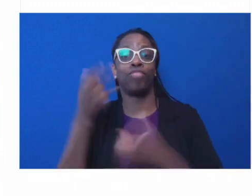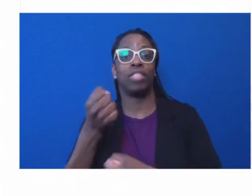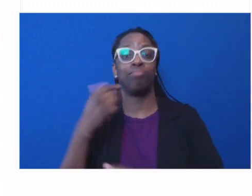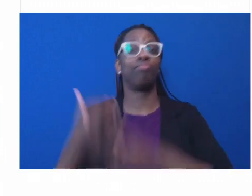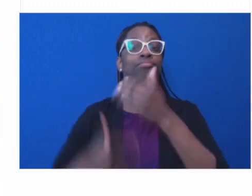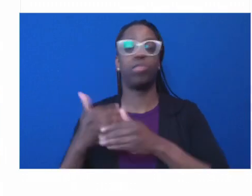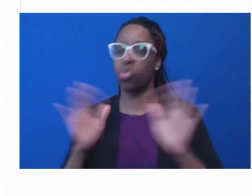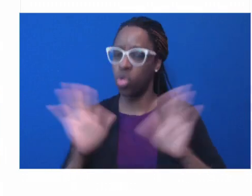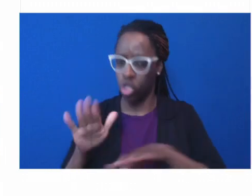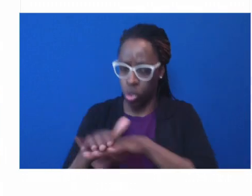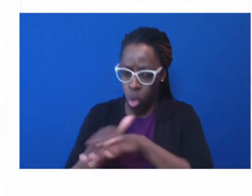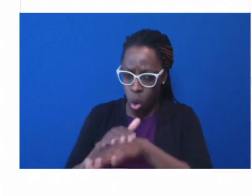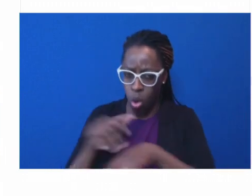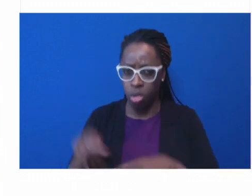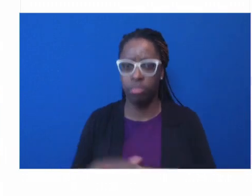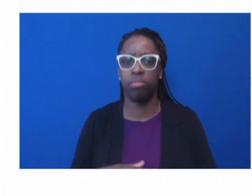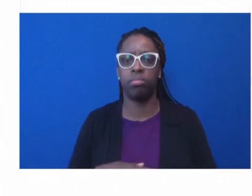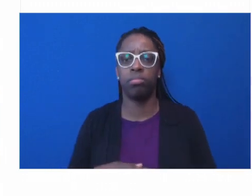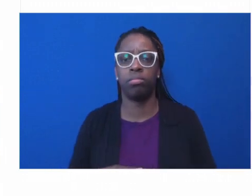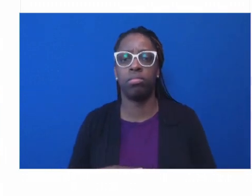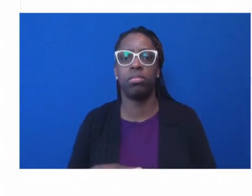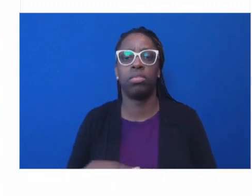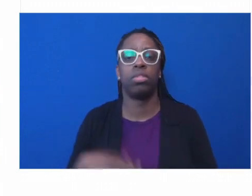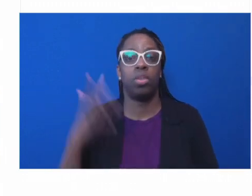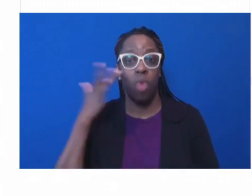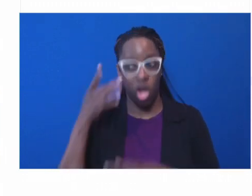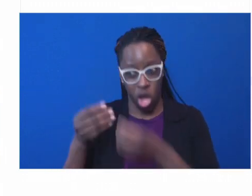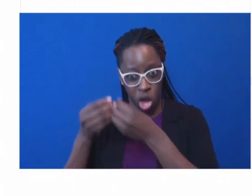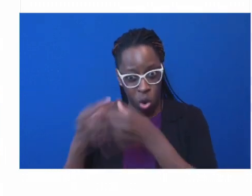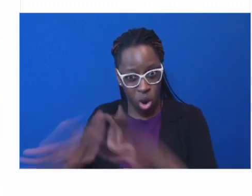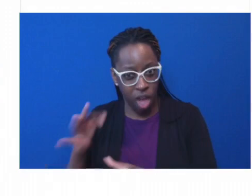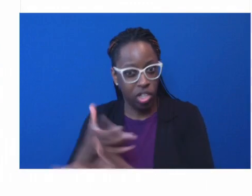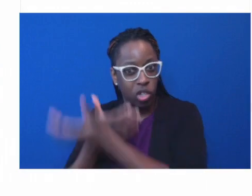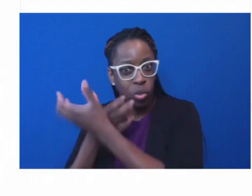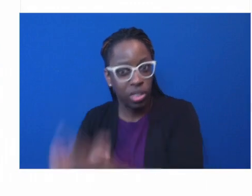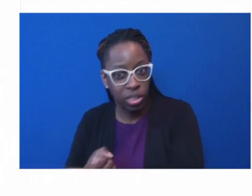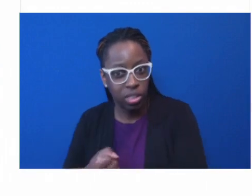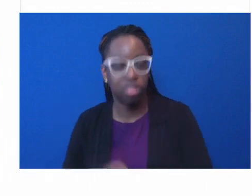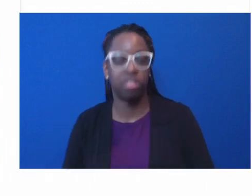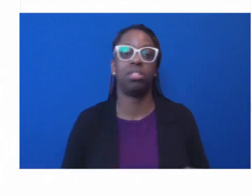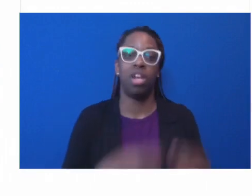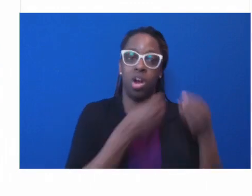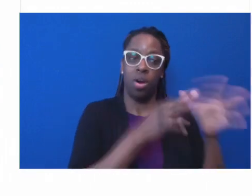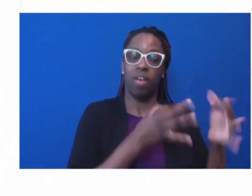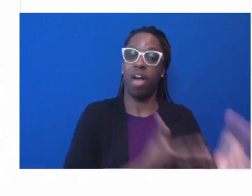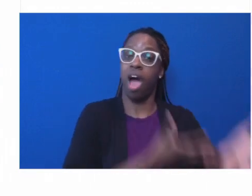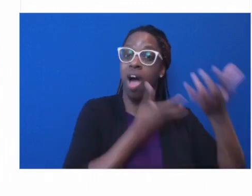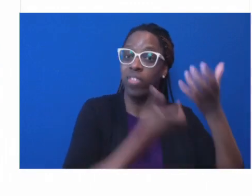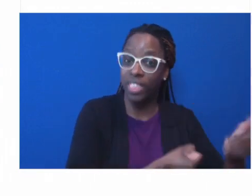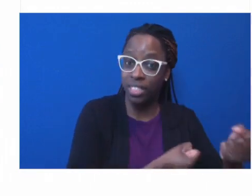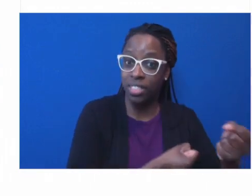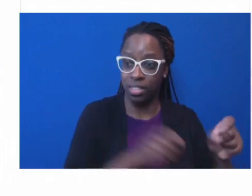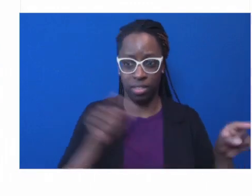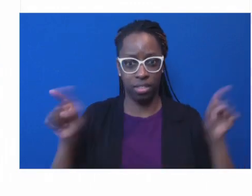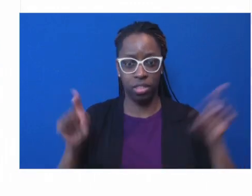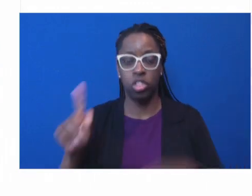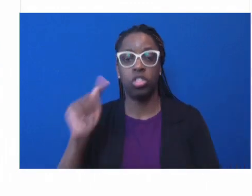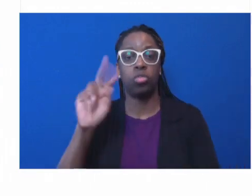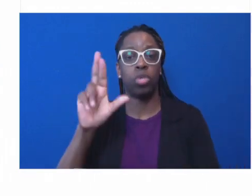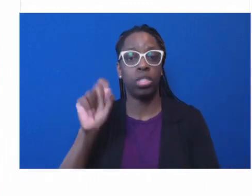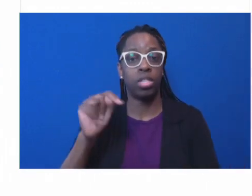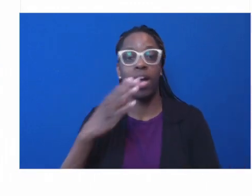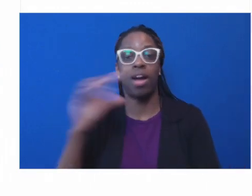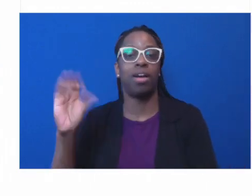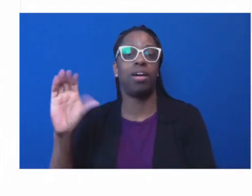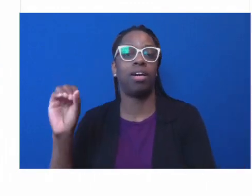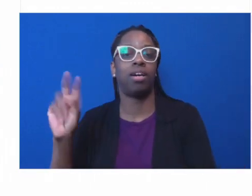very quickly. And I think that is one of the challenges that we've seen in our country. What I, um, want to do is really describe